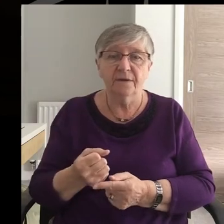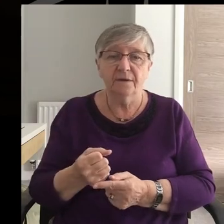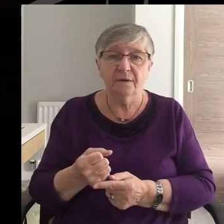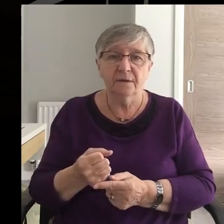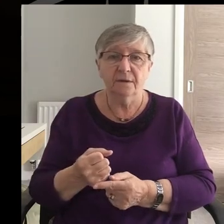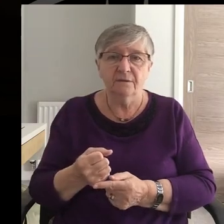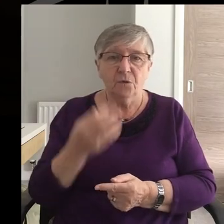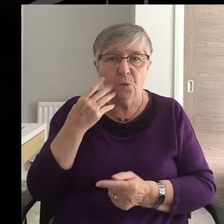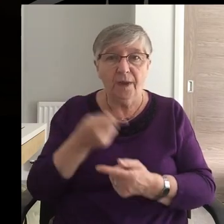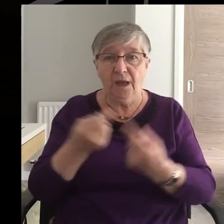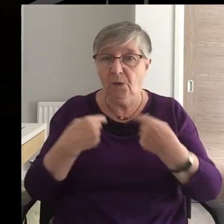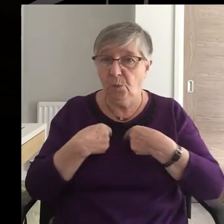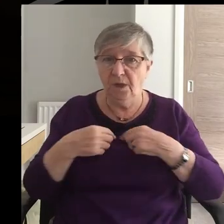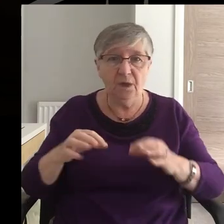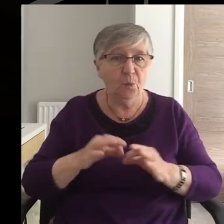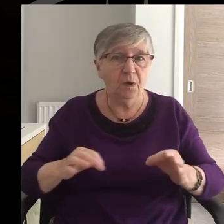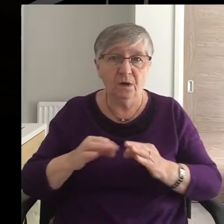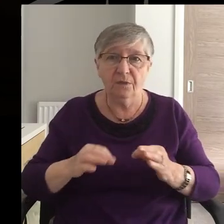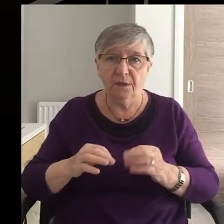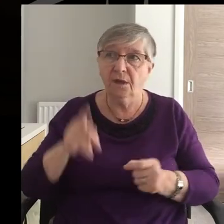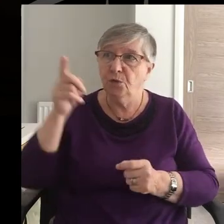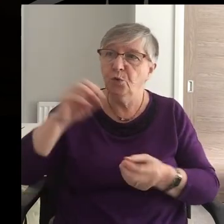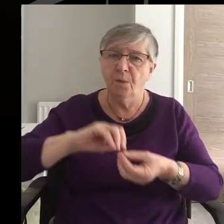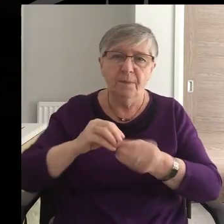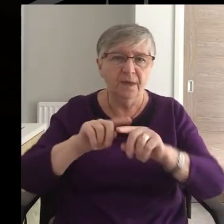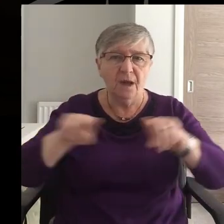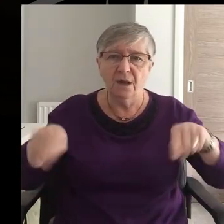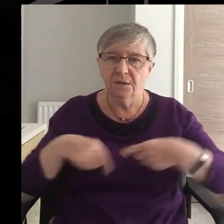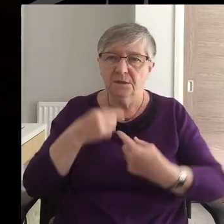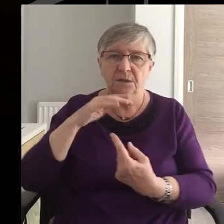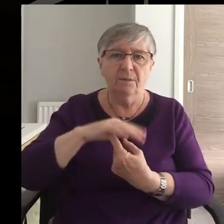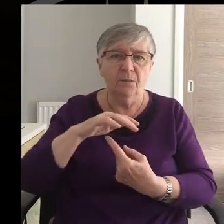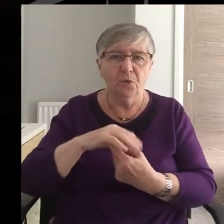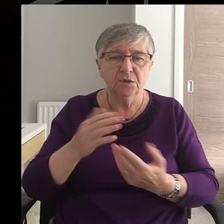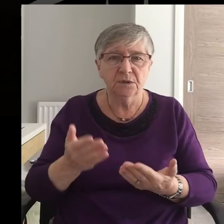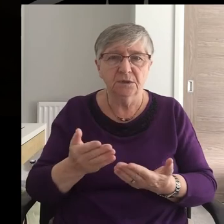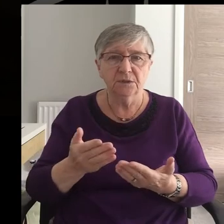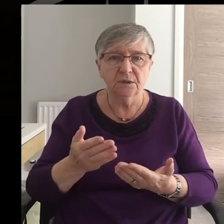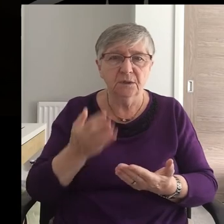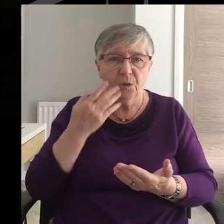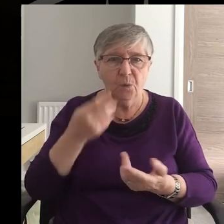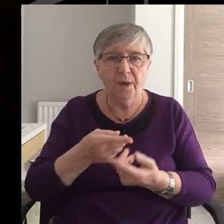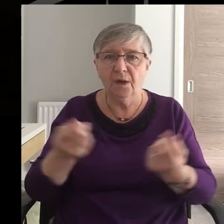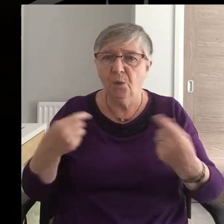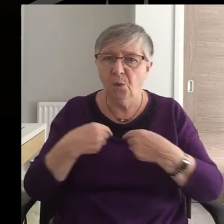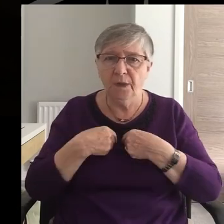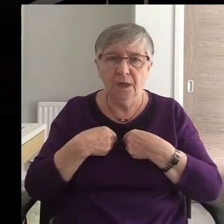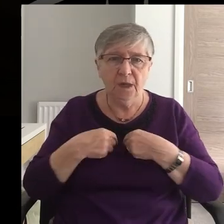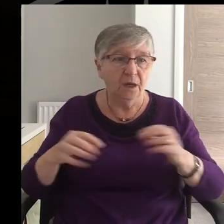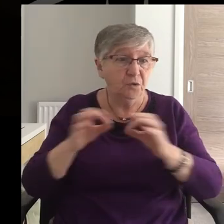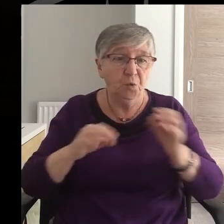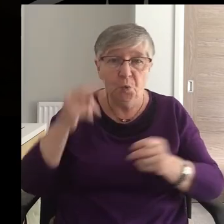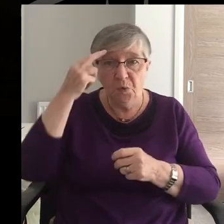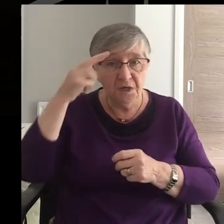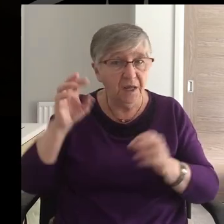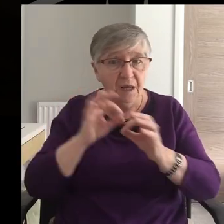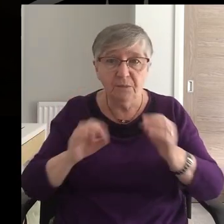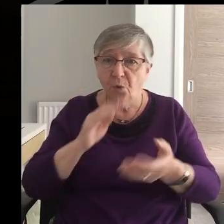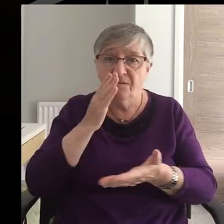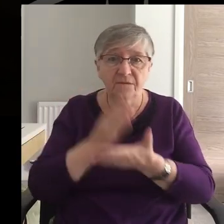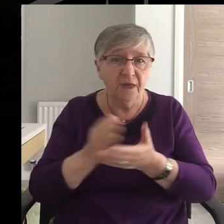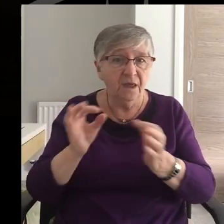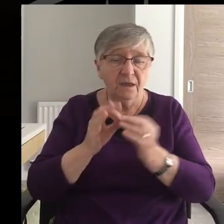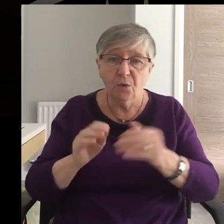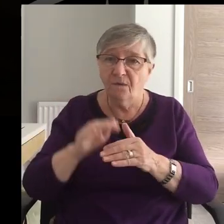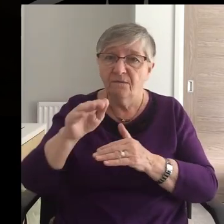For when we were nothing You made us something When we had no name No faith, no future